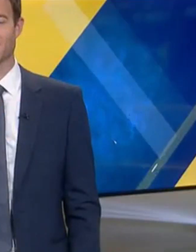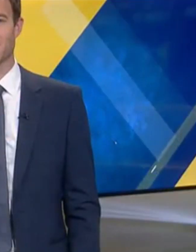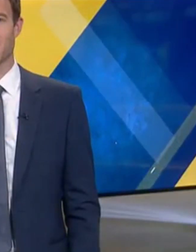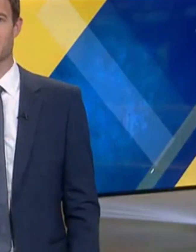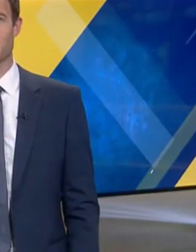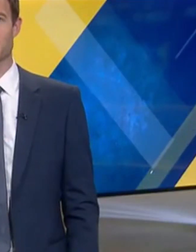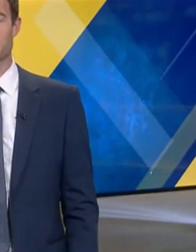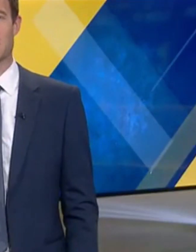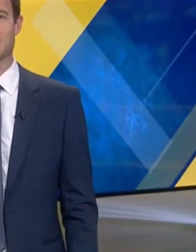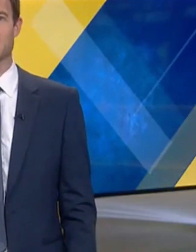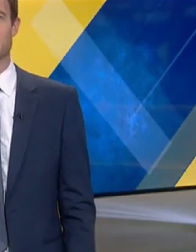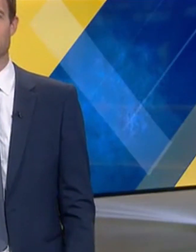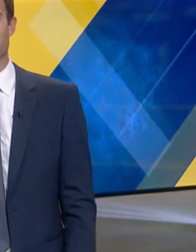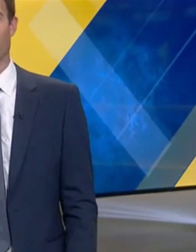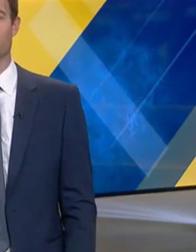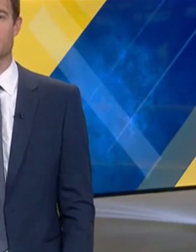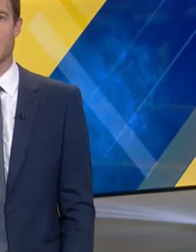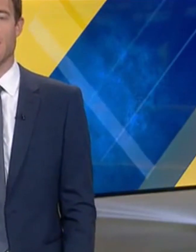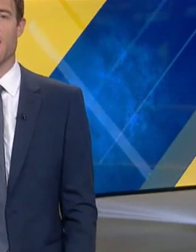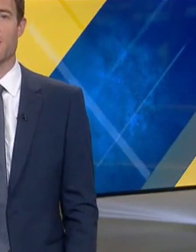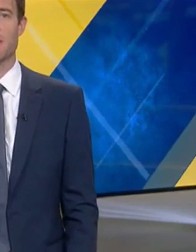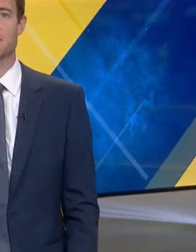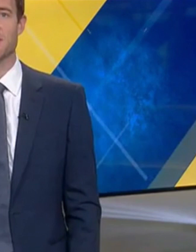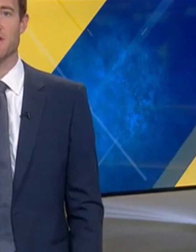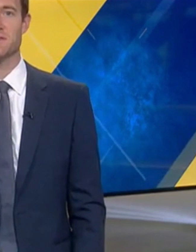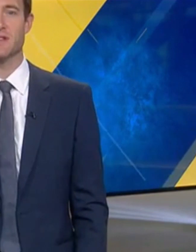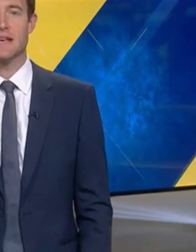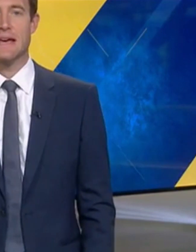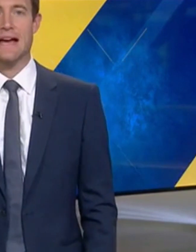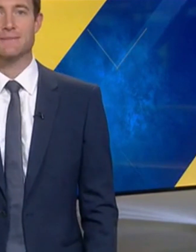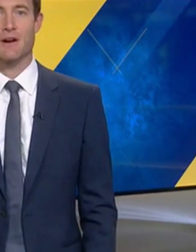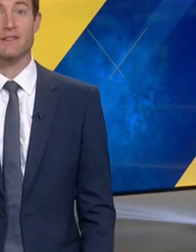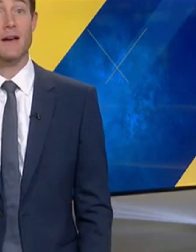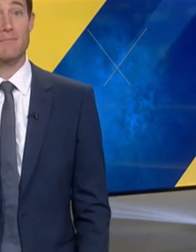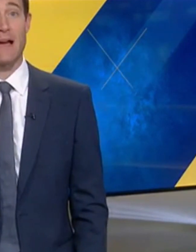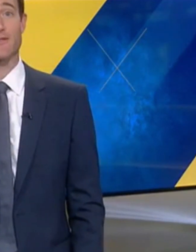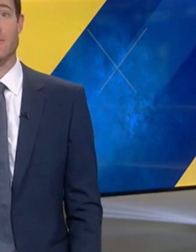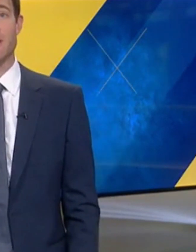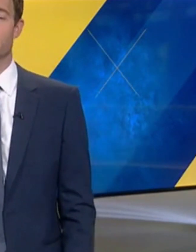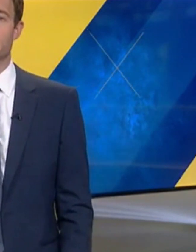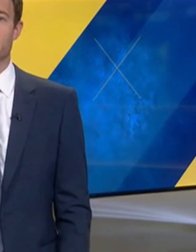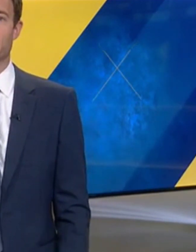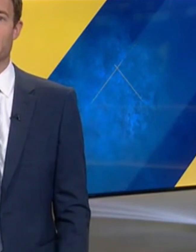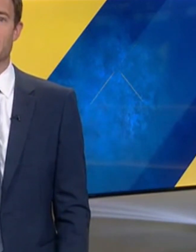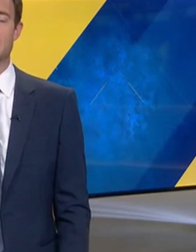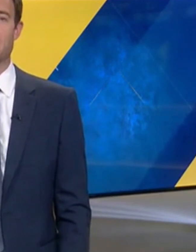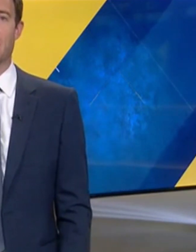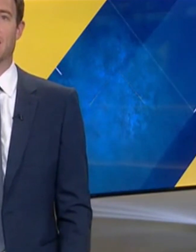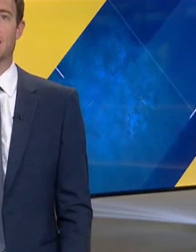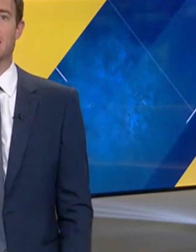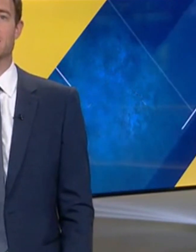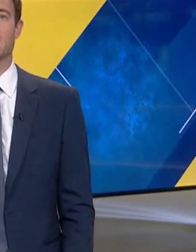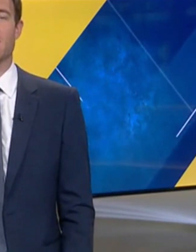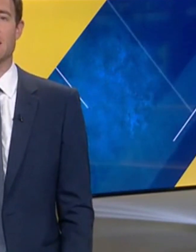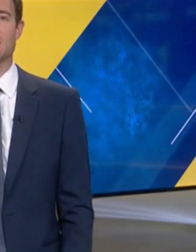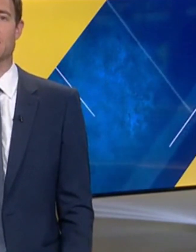Good afternoon. I'm John Watson with the latest sports here on BBC News. Andy Murray's comeback from injury suffered another setback last night. He lost.